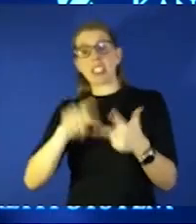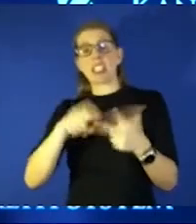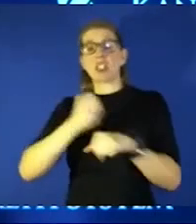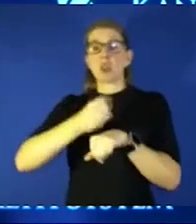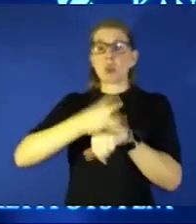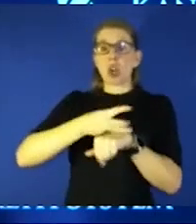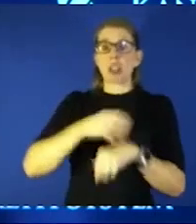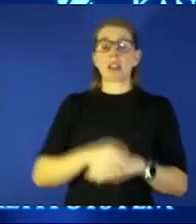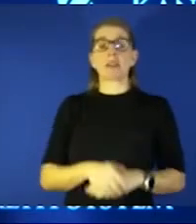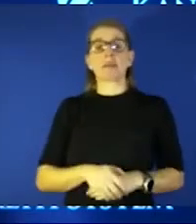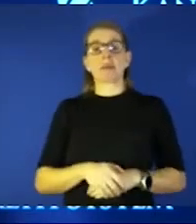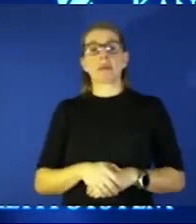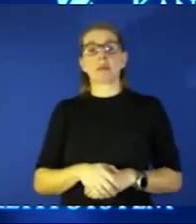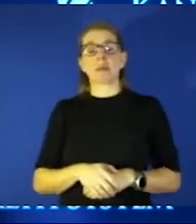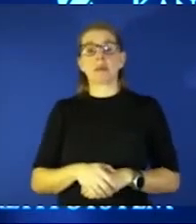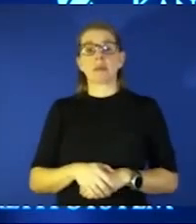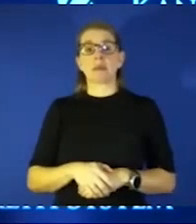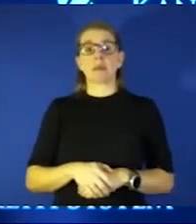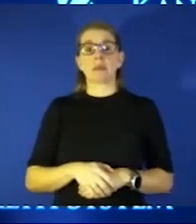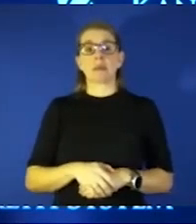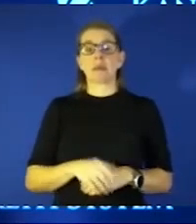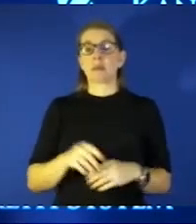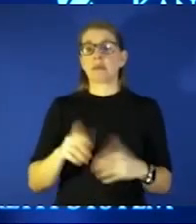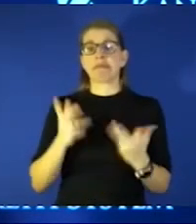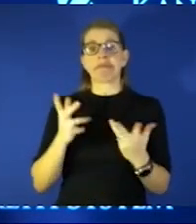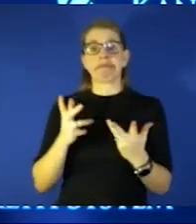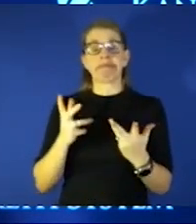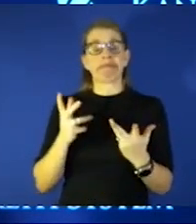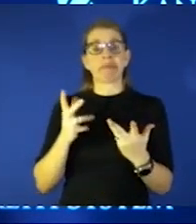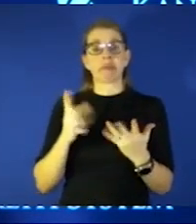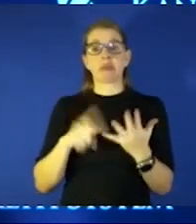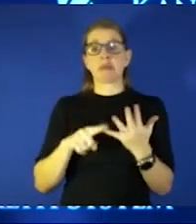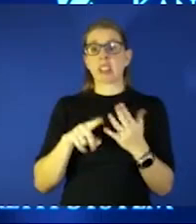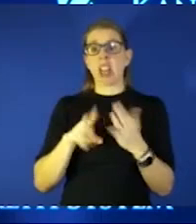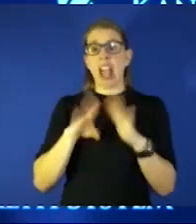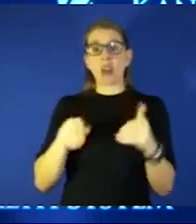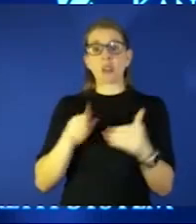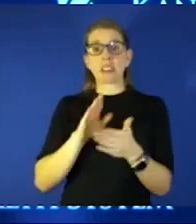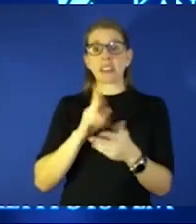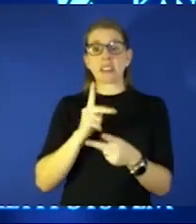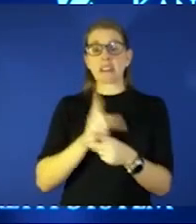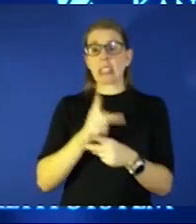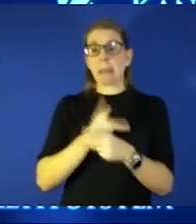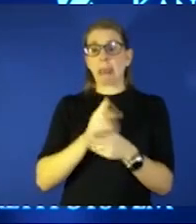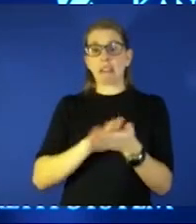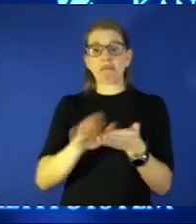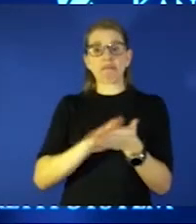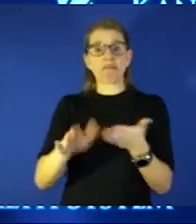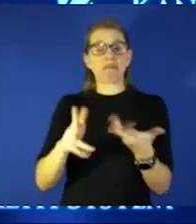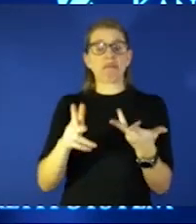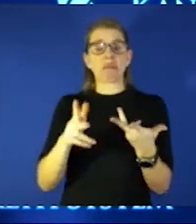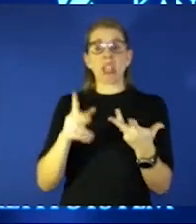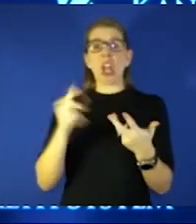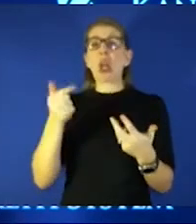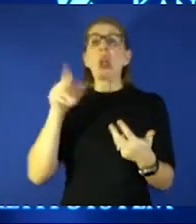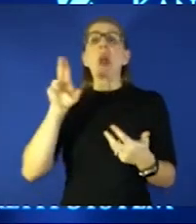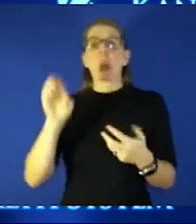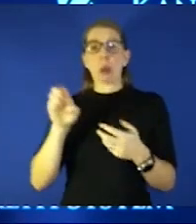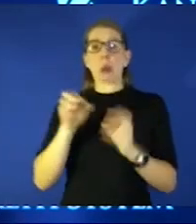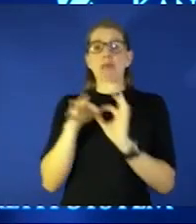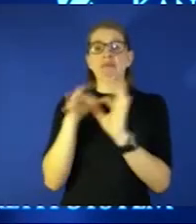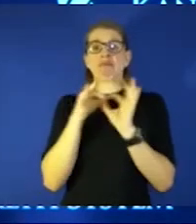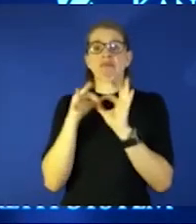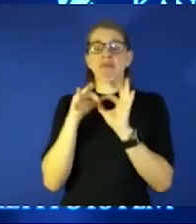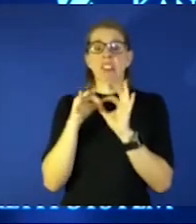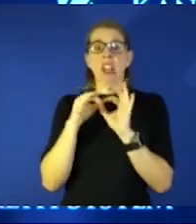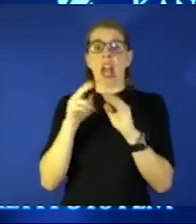and uh housekeeping these are the these are the glue that really keeps the care team together i think quality in the hospital is so much